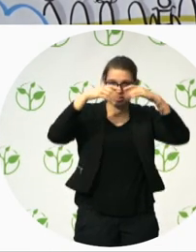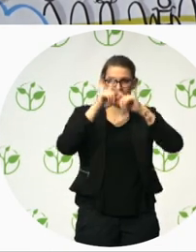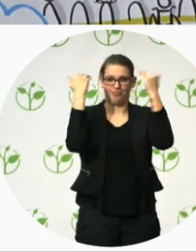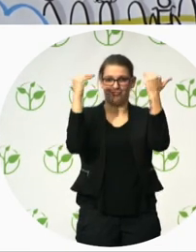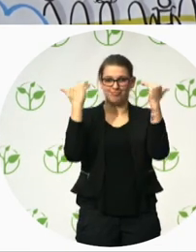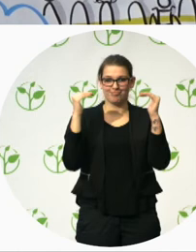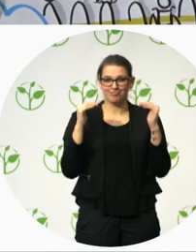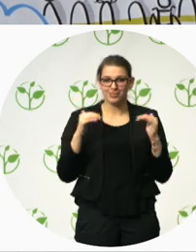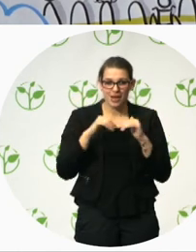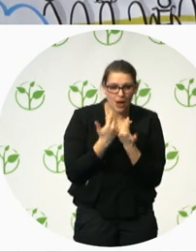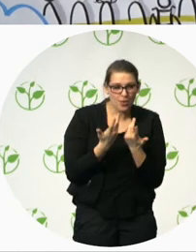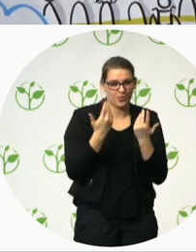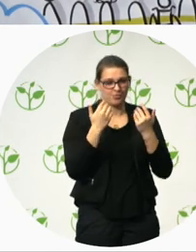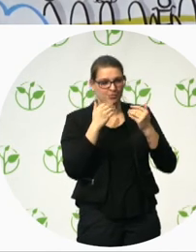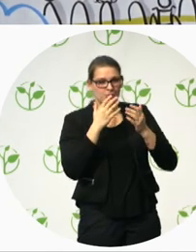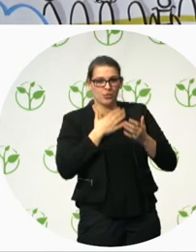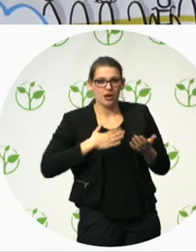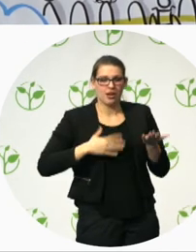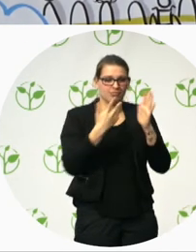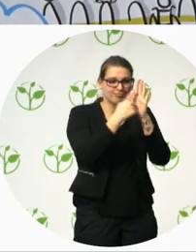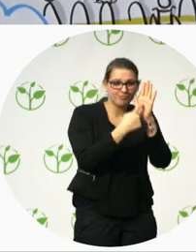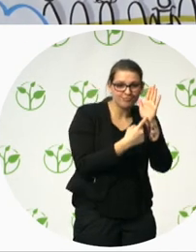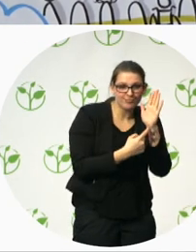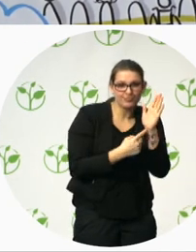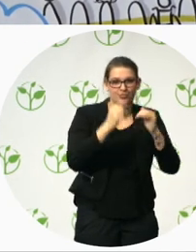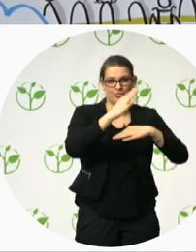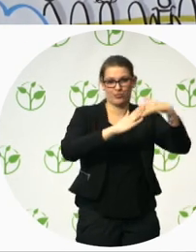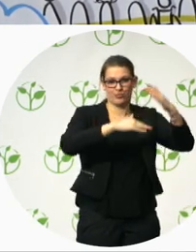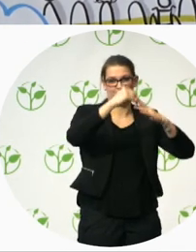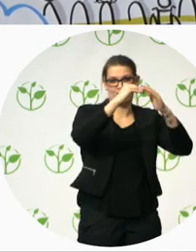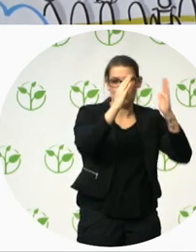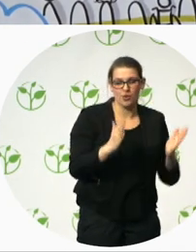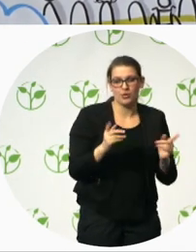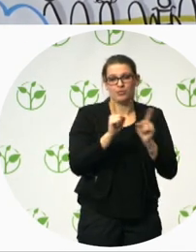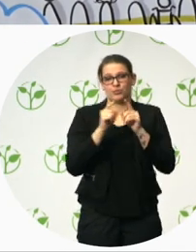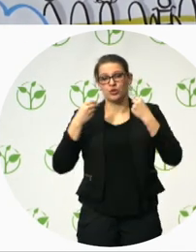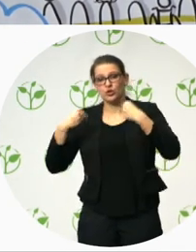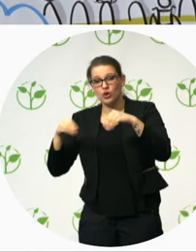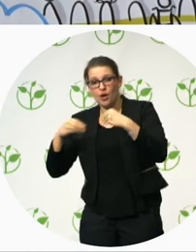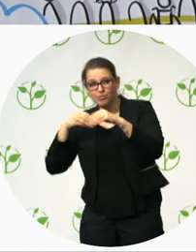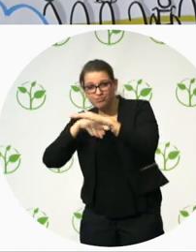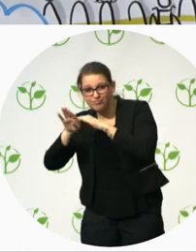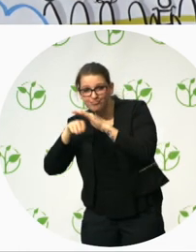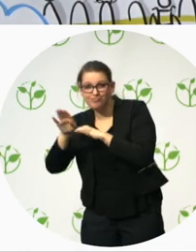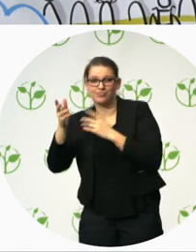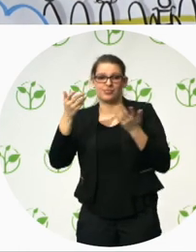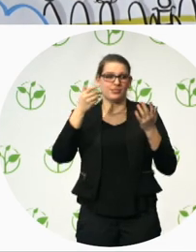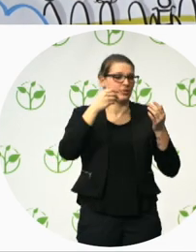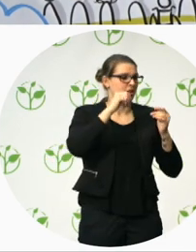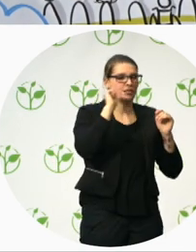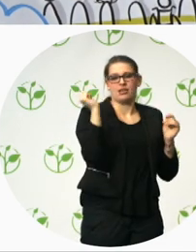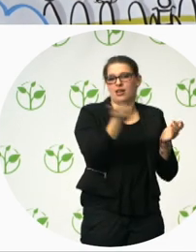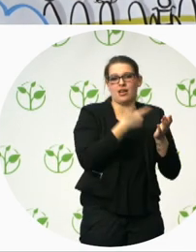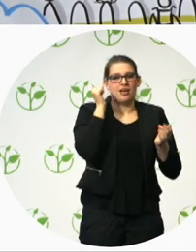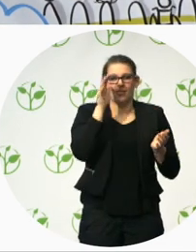shops, restaurants, to work. Everything within this area, um, must be accessible for everyone. And participation